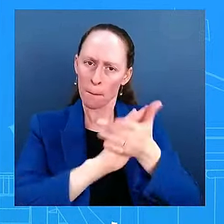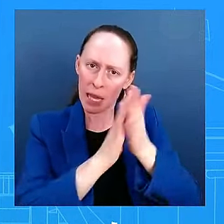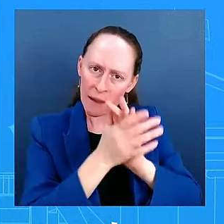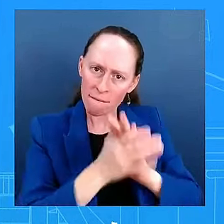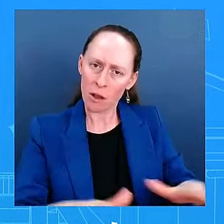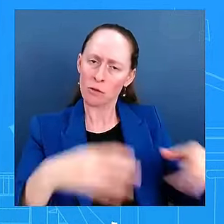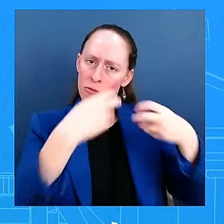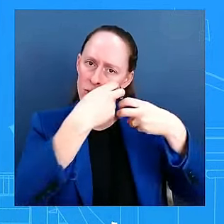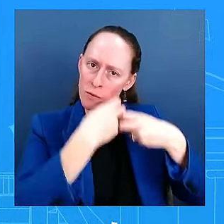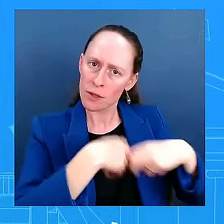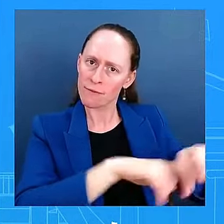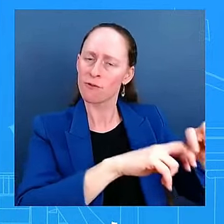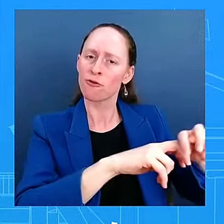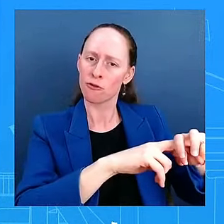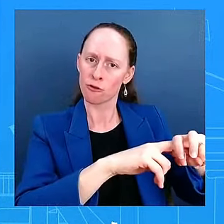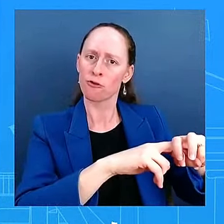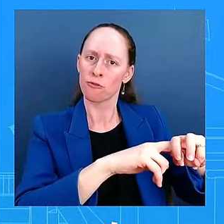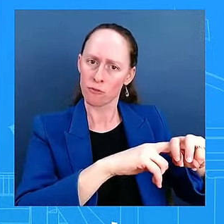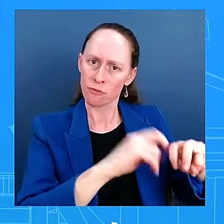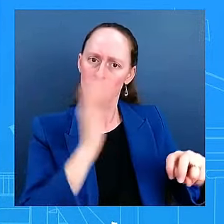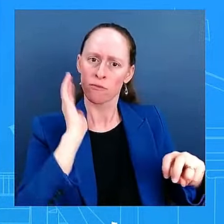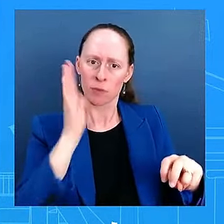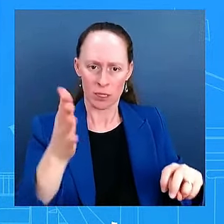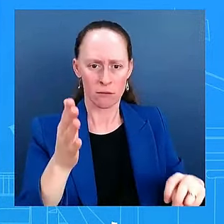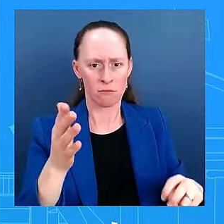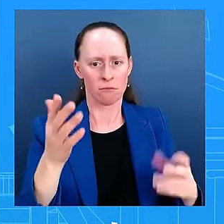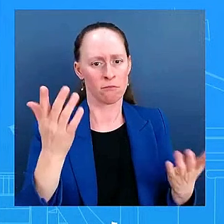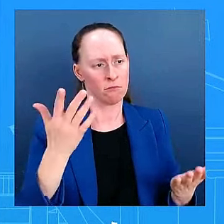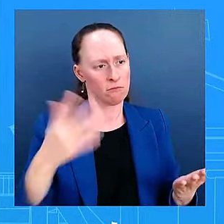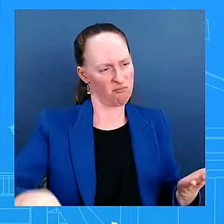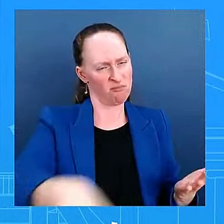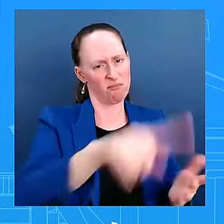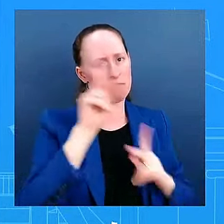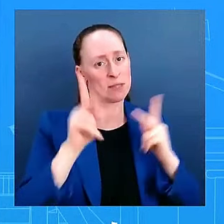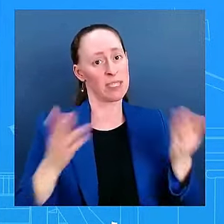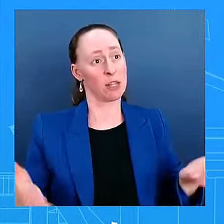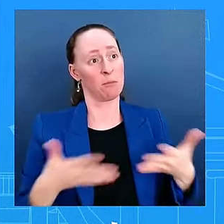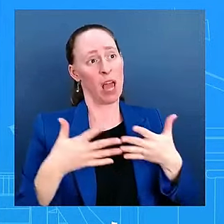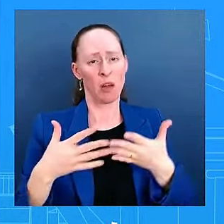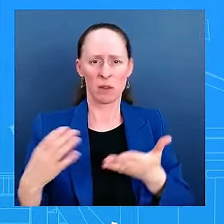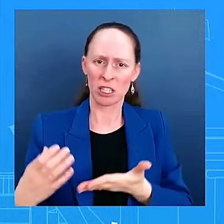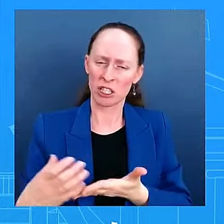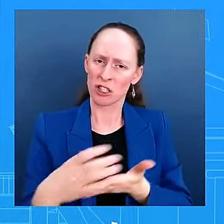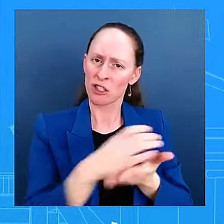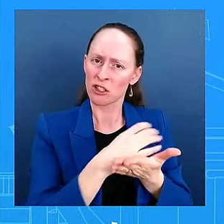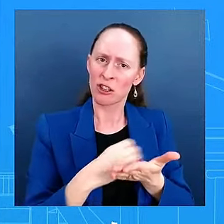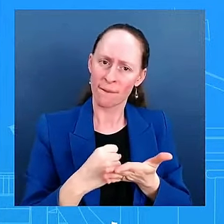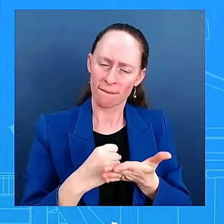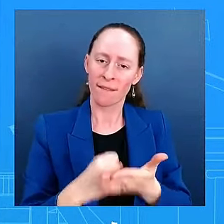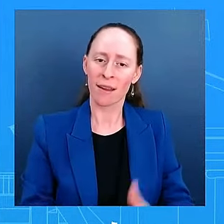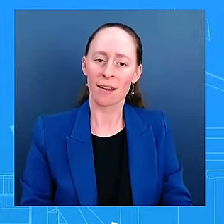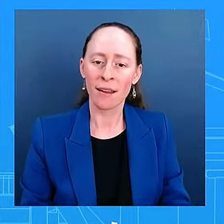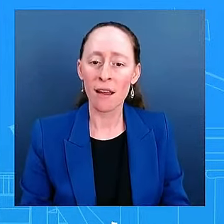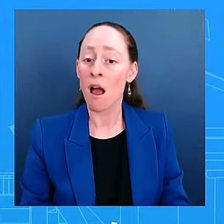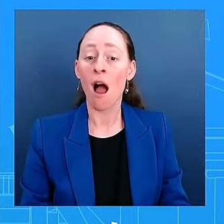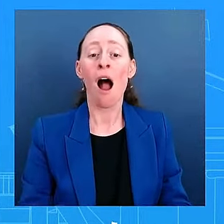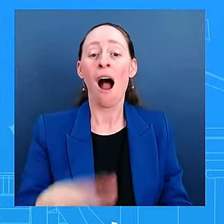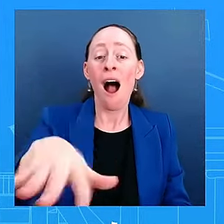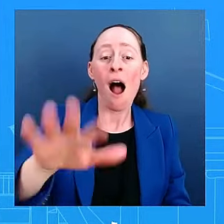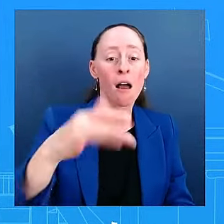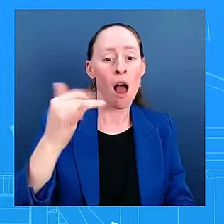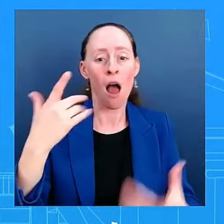deserve. And so, you know, not going to get into analysis here of specifics of what happened.